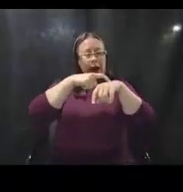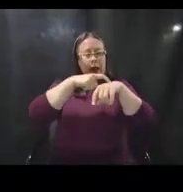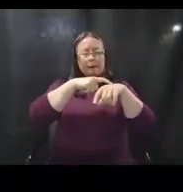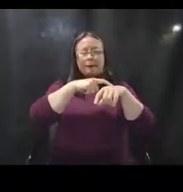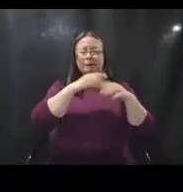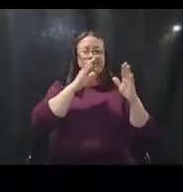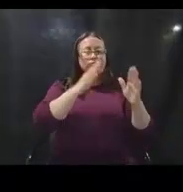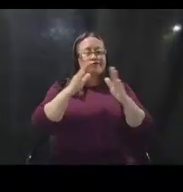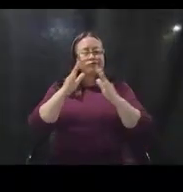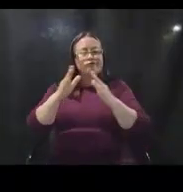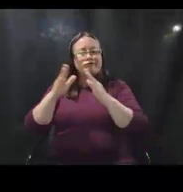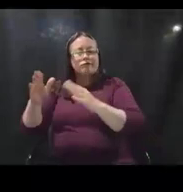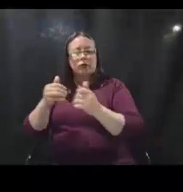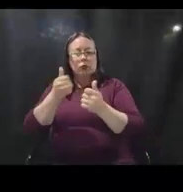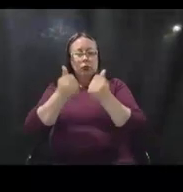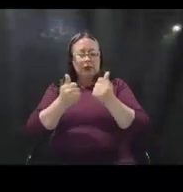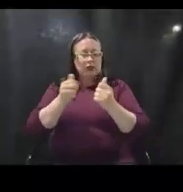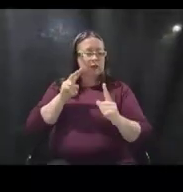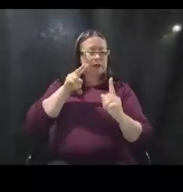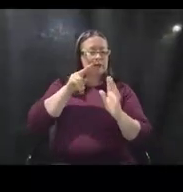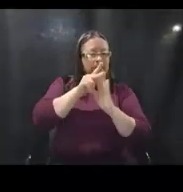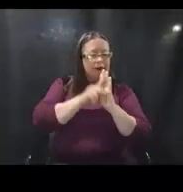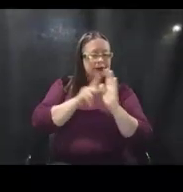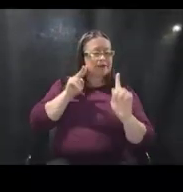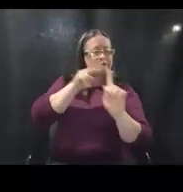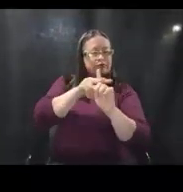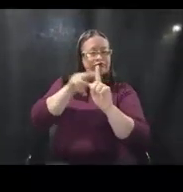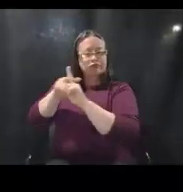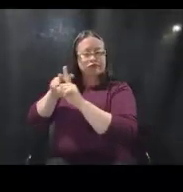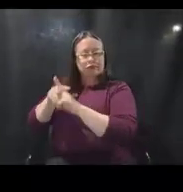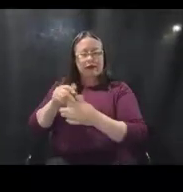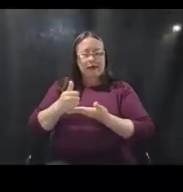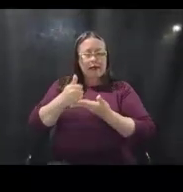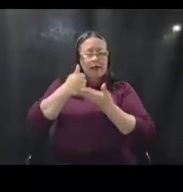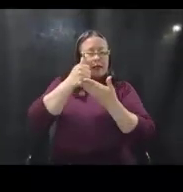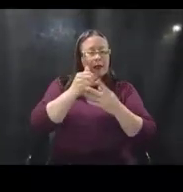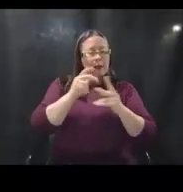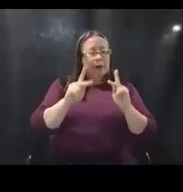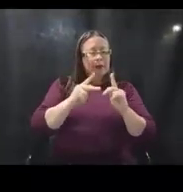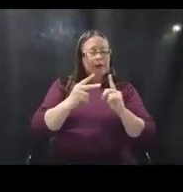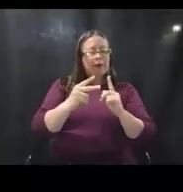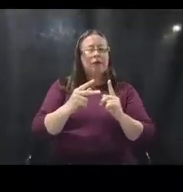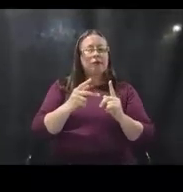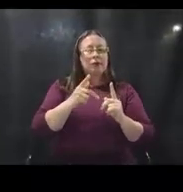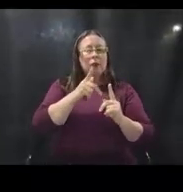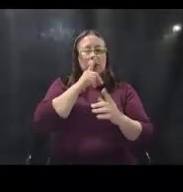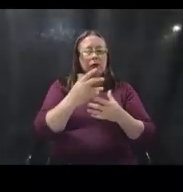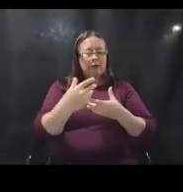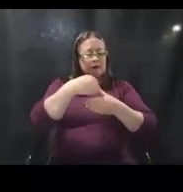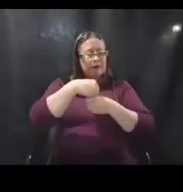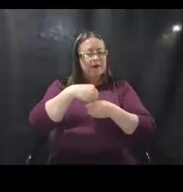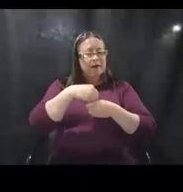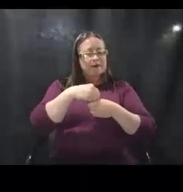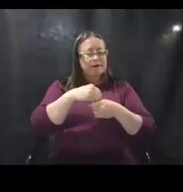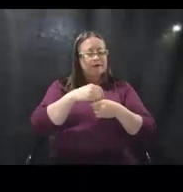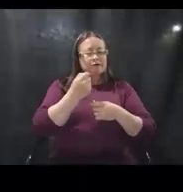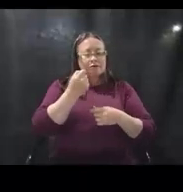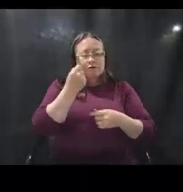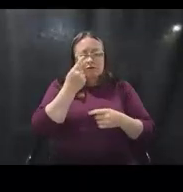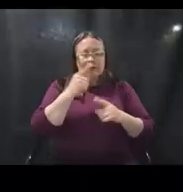are applicable to which policies to try to help our stakeholders understand the differences between the different periods of